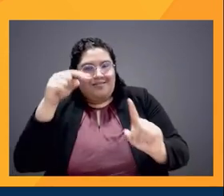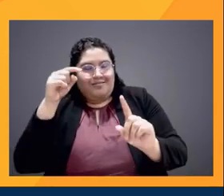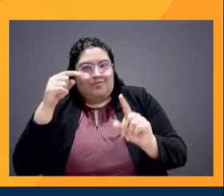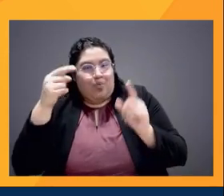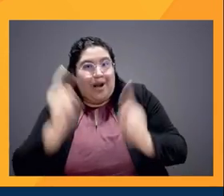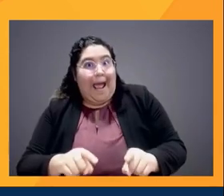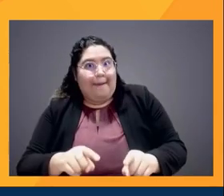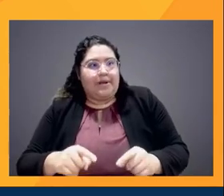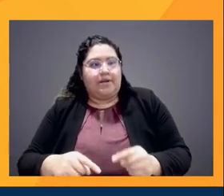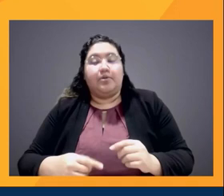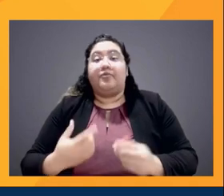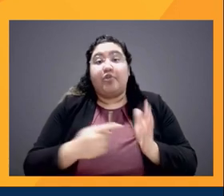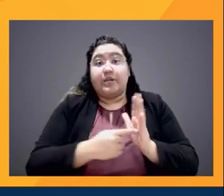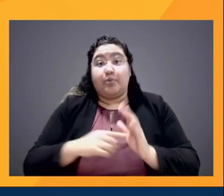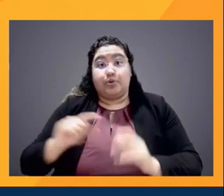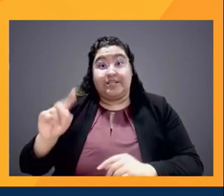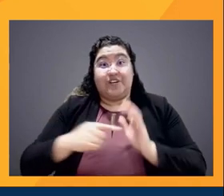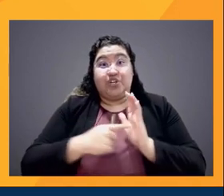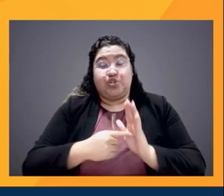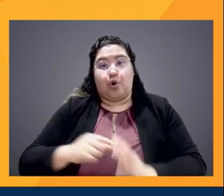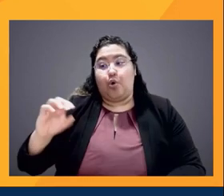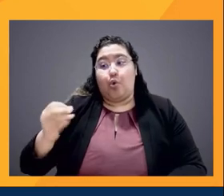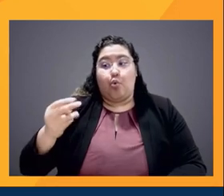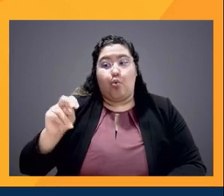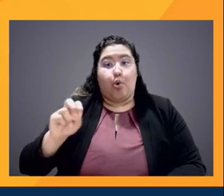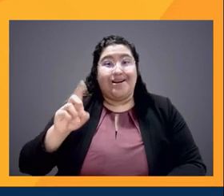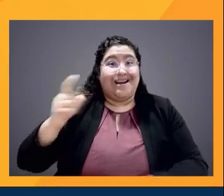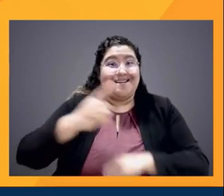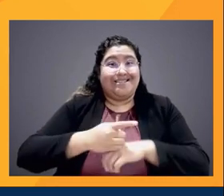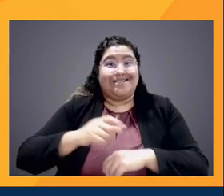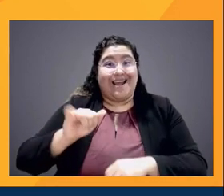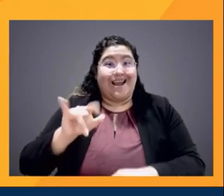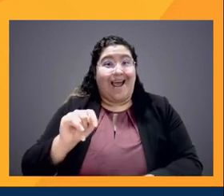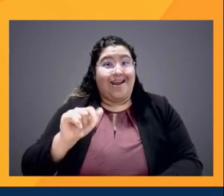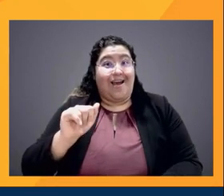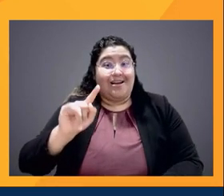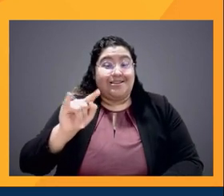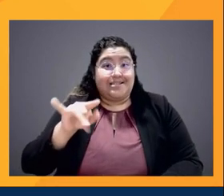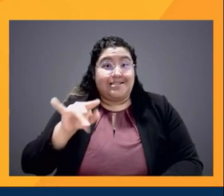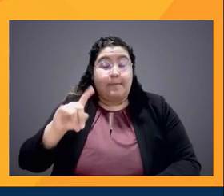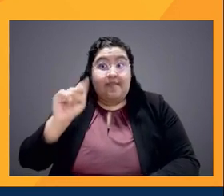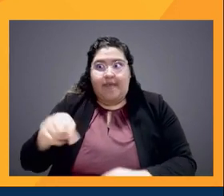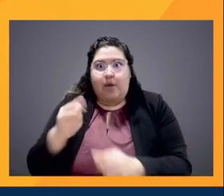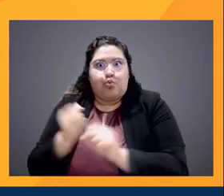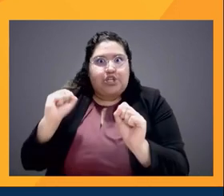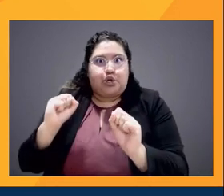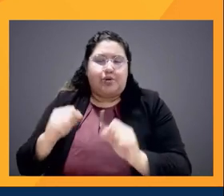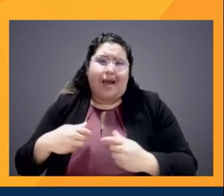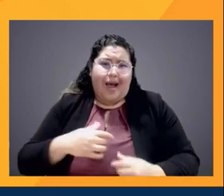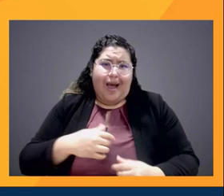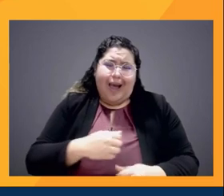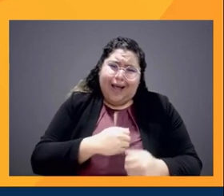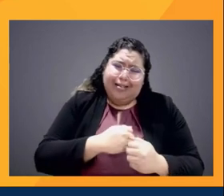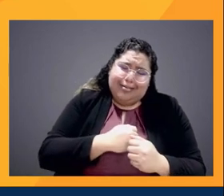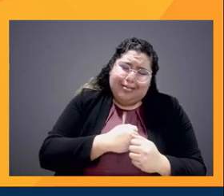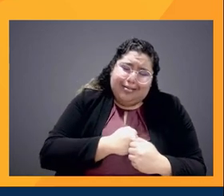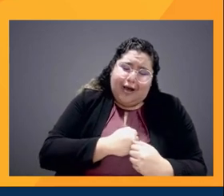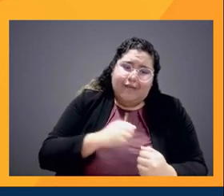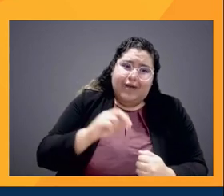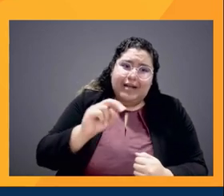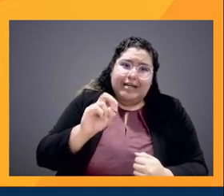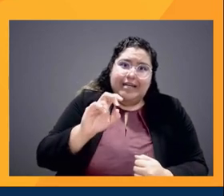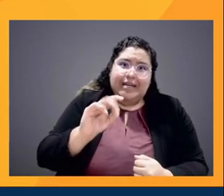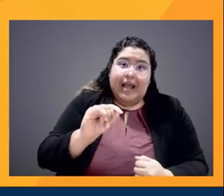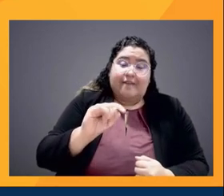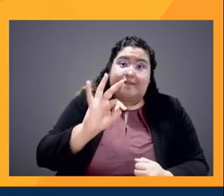one day at a time was, was rescued twice, but I, you know, I, I, I love Netflix, but I don't know if they did enough